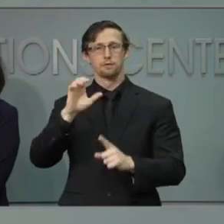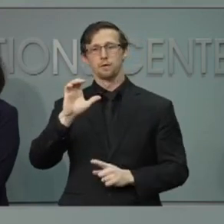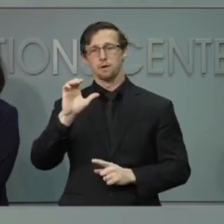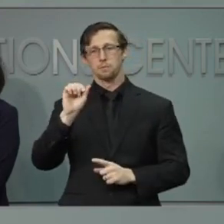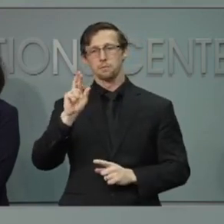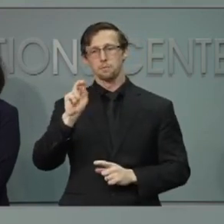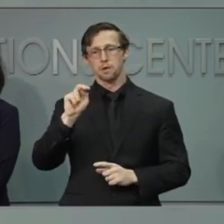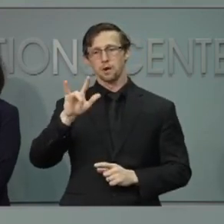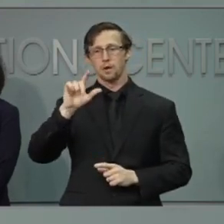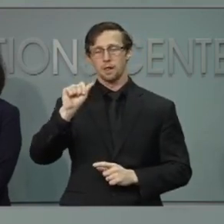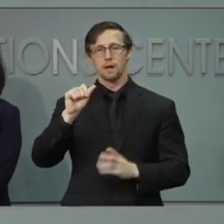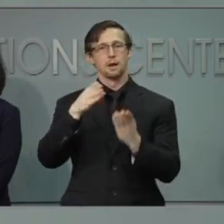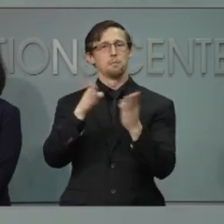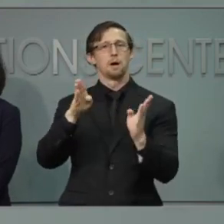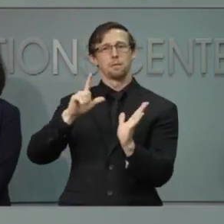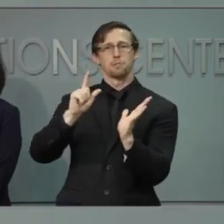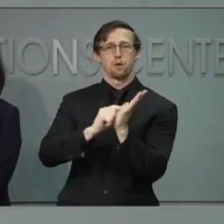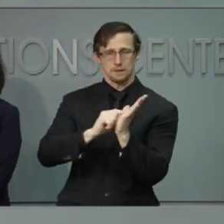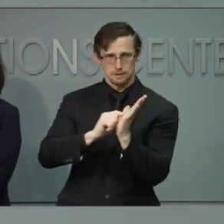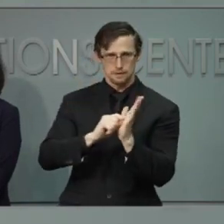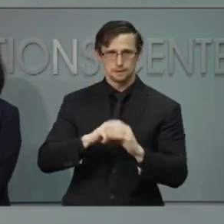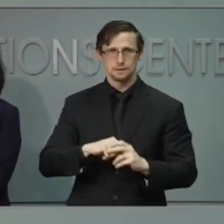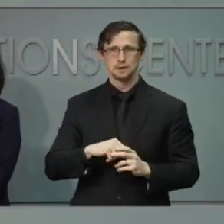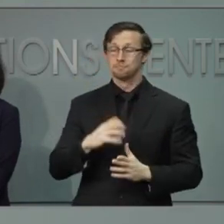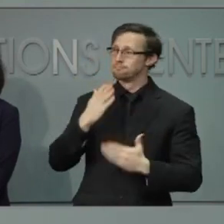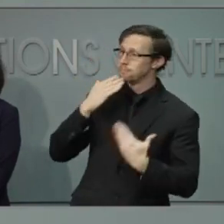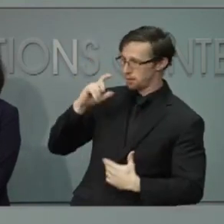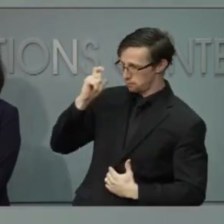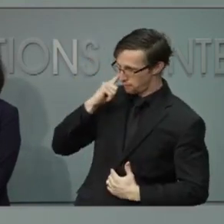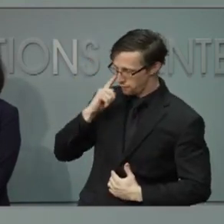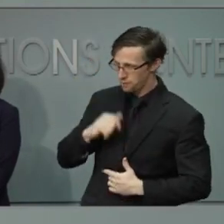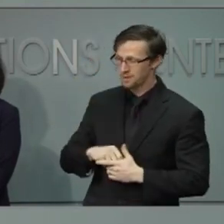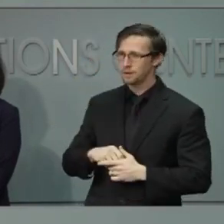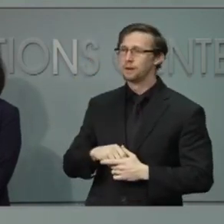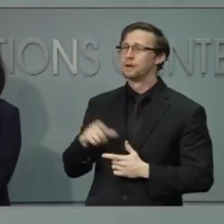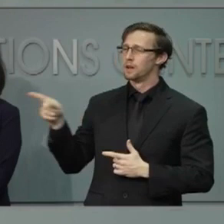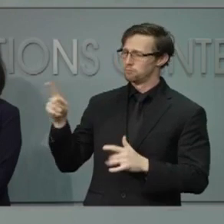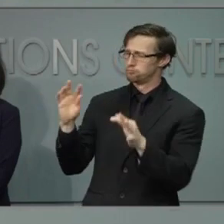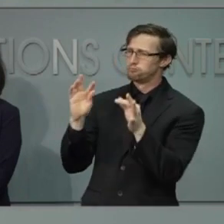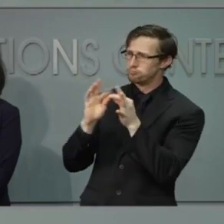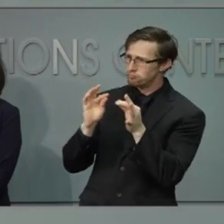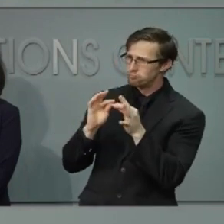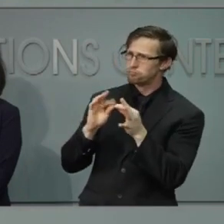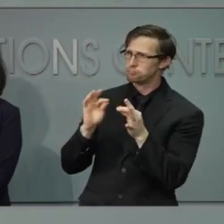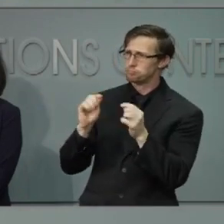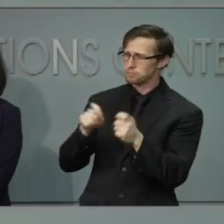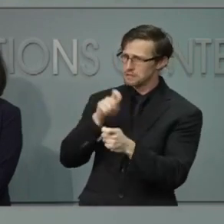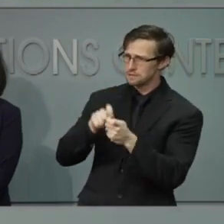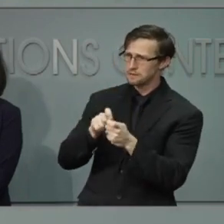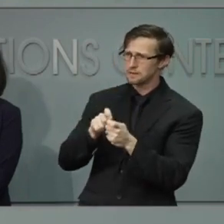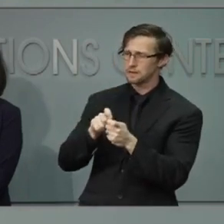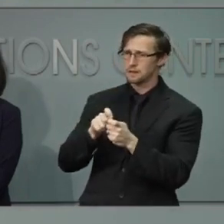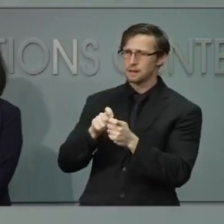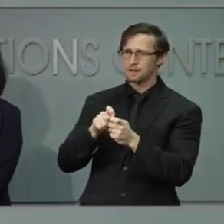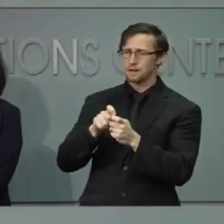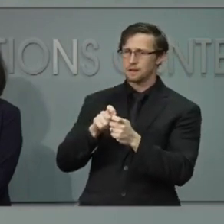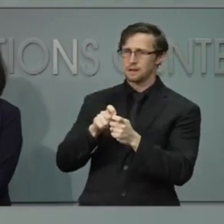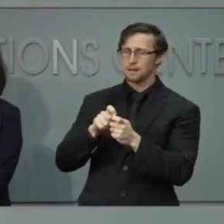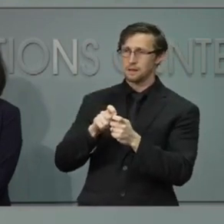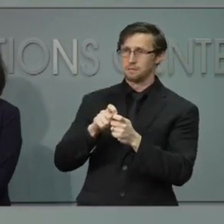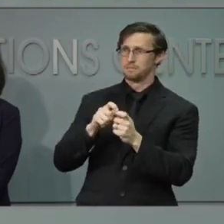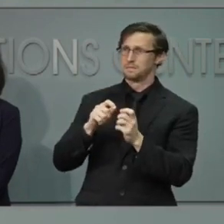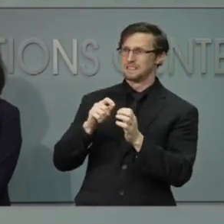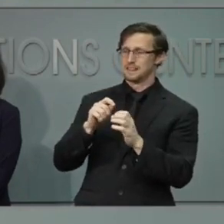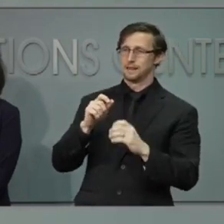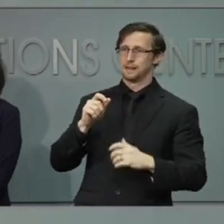Thank you, Governor. This is Laura Lee with Carolina Public Press. You all have talked extensively about critical staffing needs and it's now a